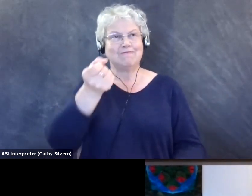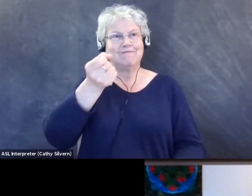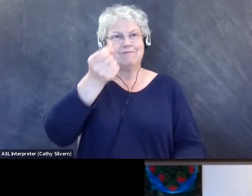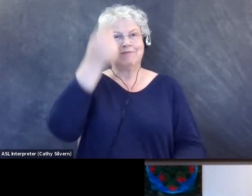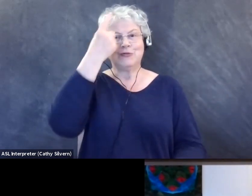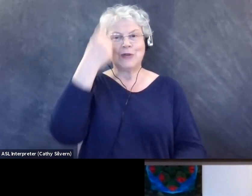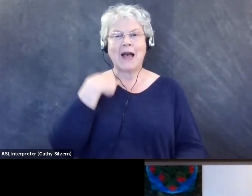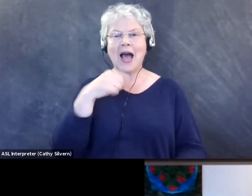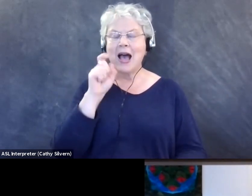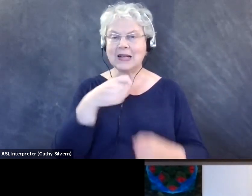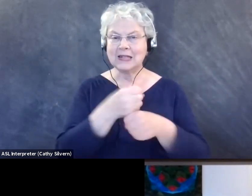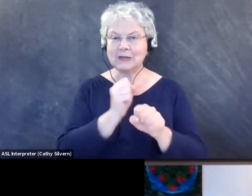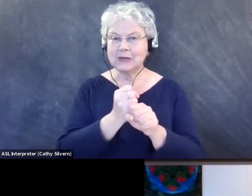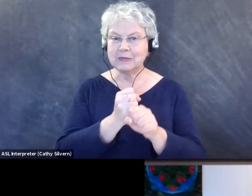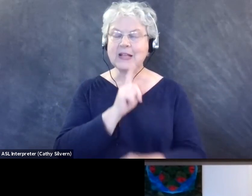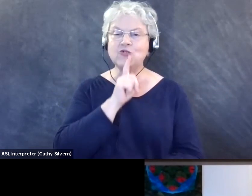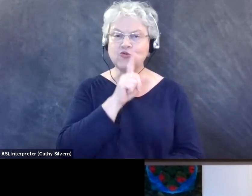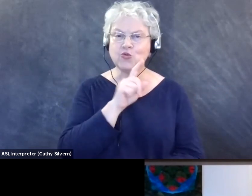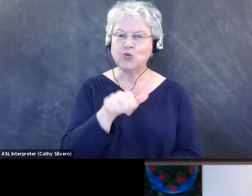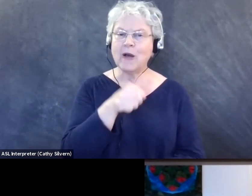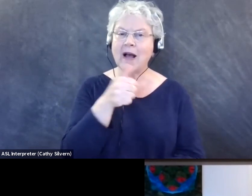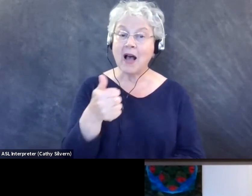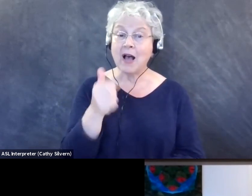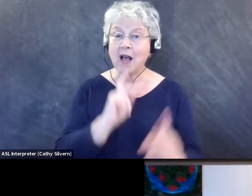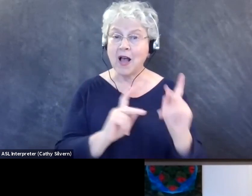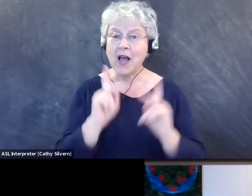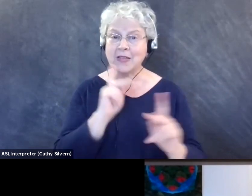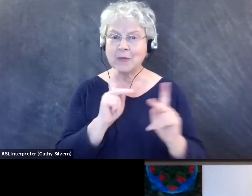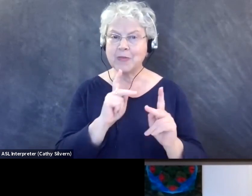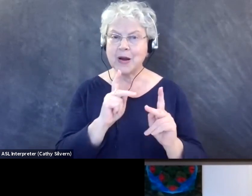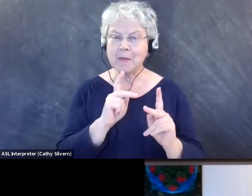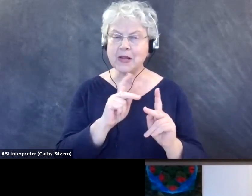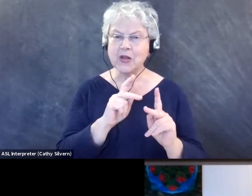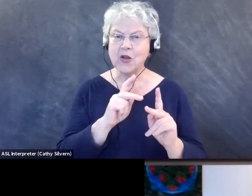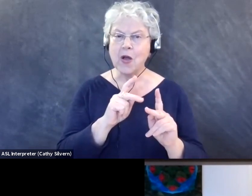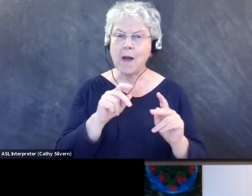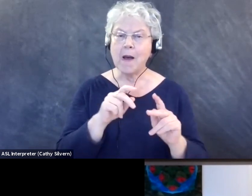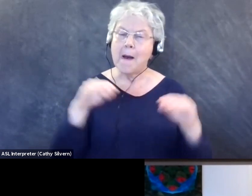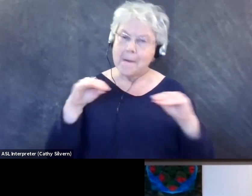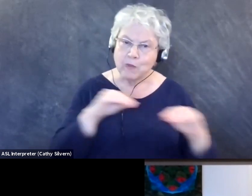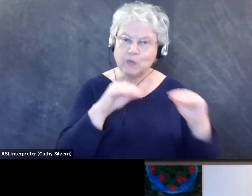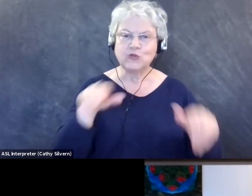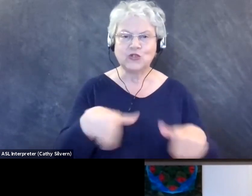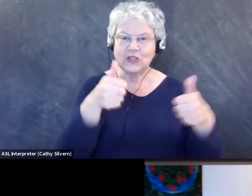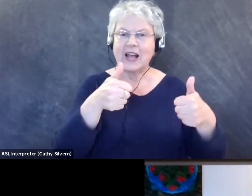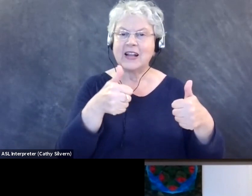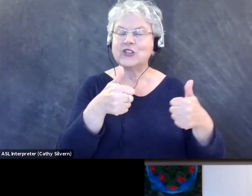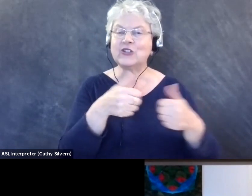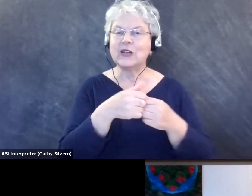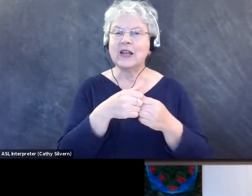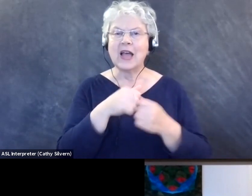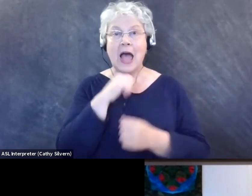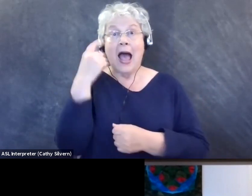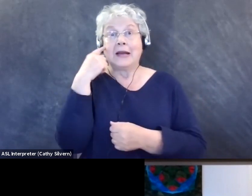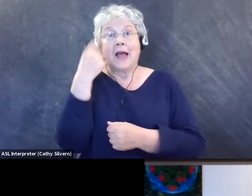needed to make sure that other people who had mobility challenges, because that's how I started. I wasn't thinking about the whole